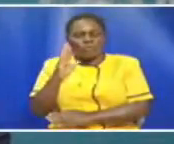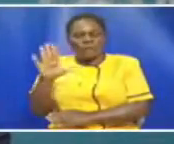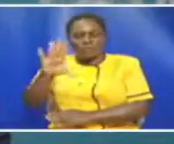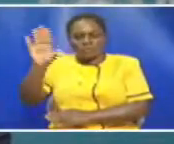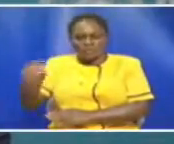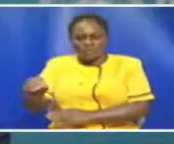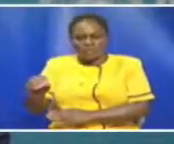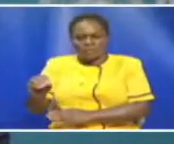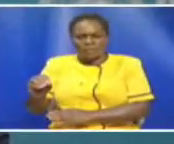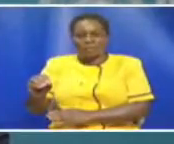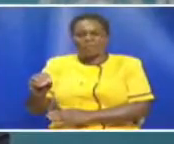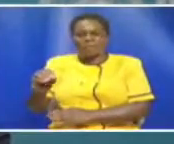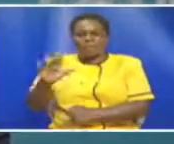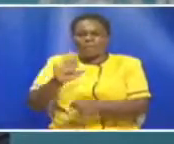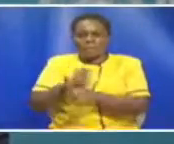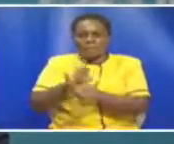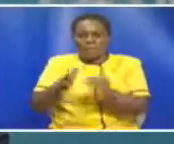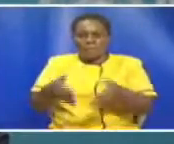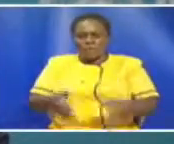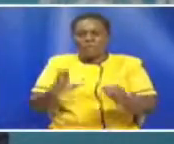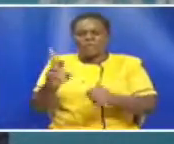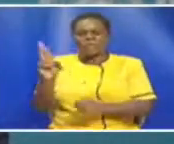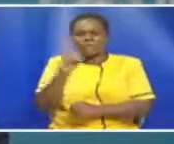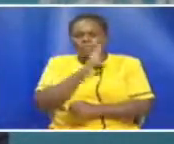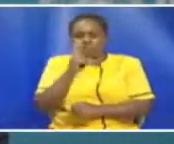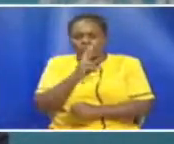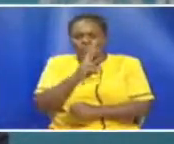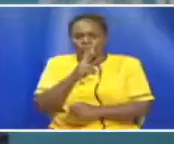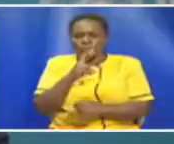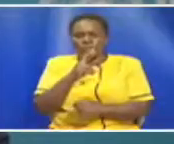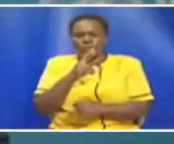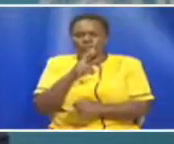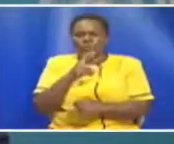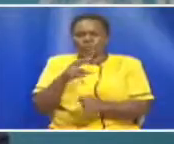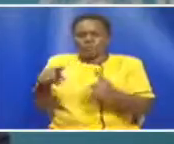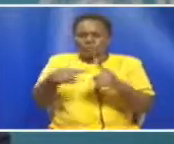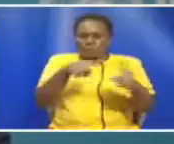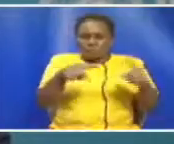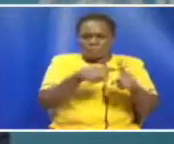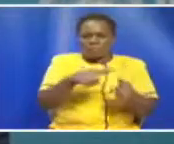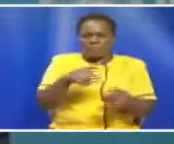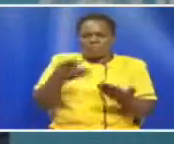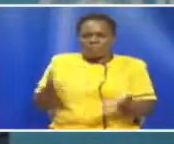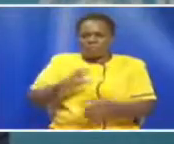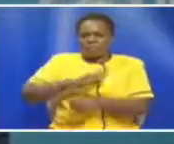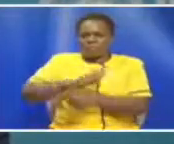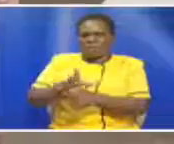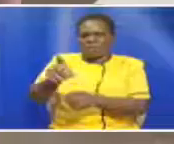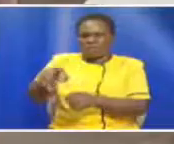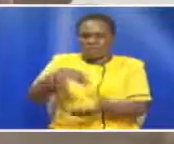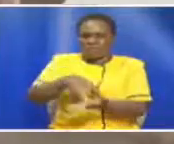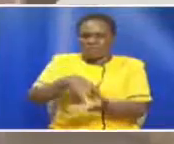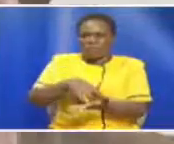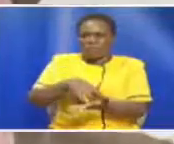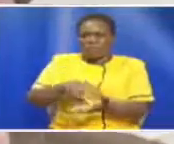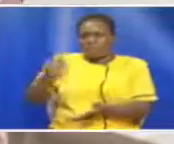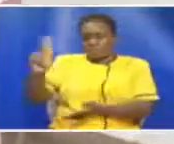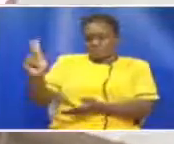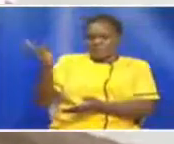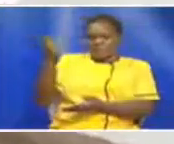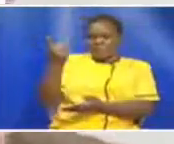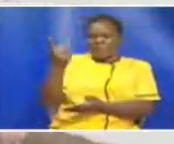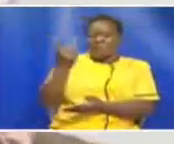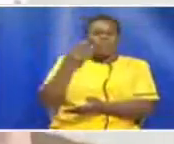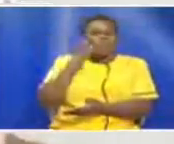is in many ways as critical as the battle against the current COVID-19 pandemic. Here in Kenya,